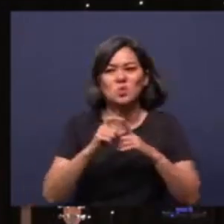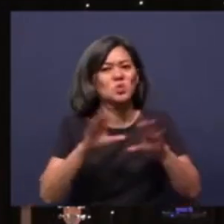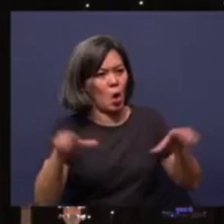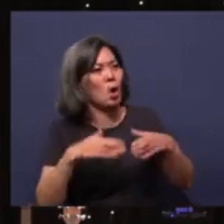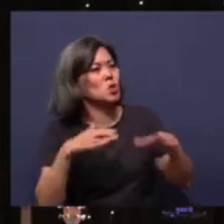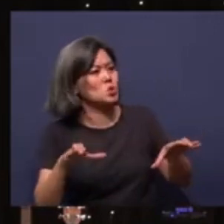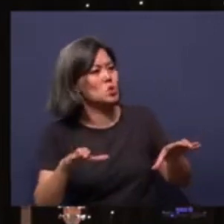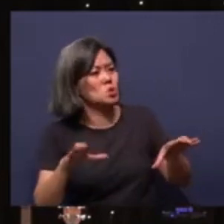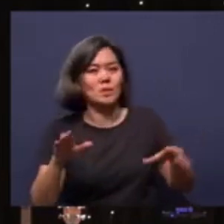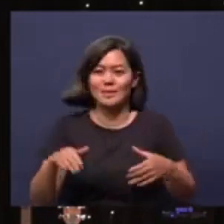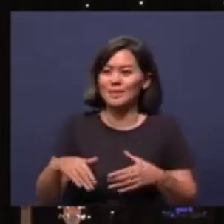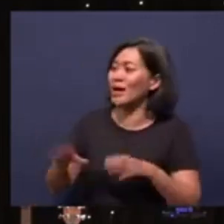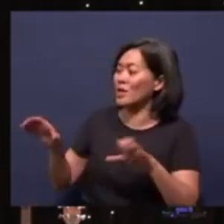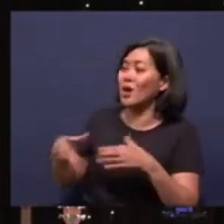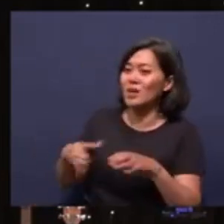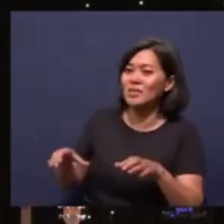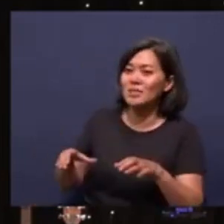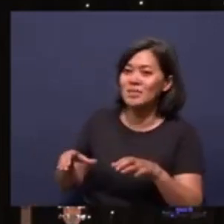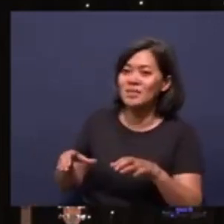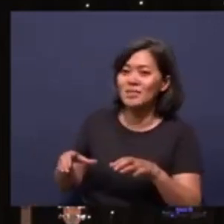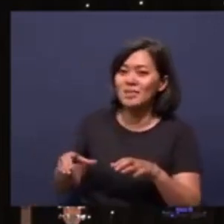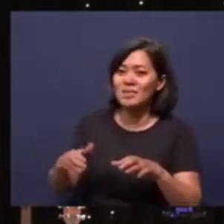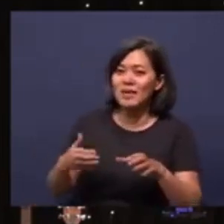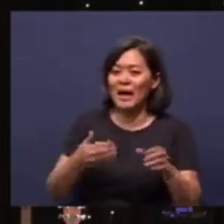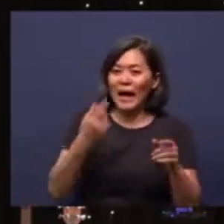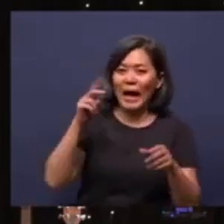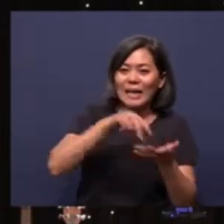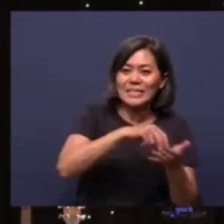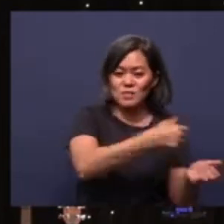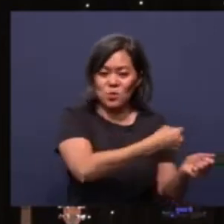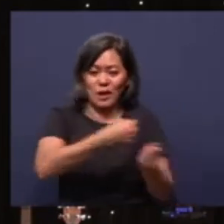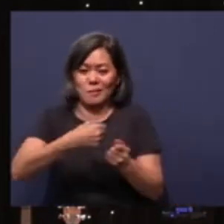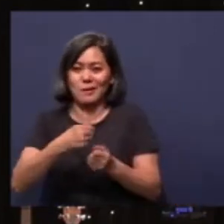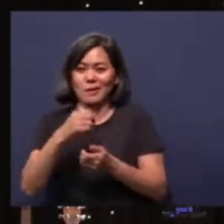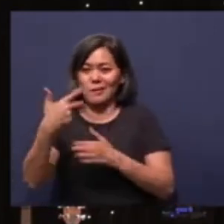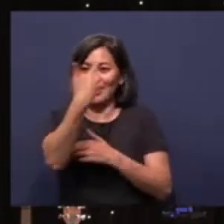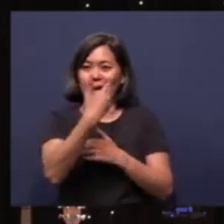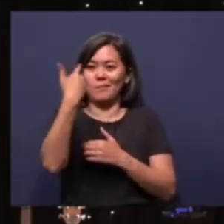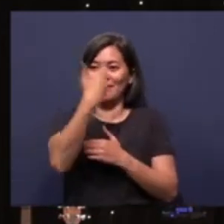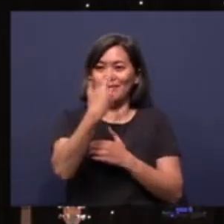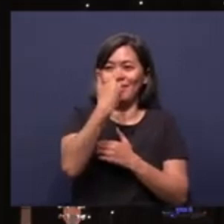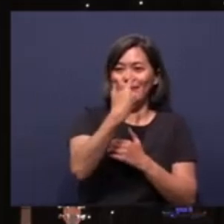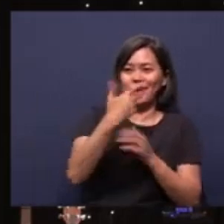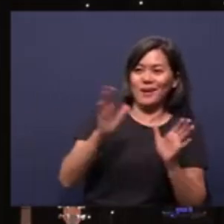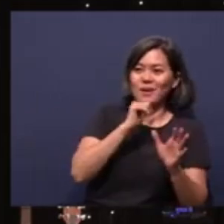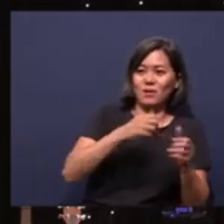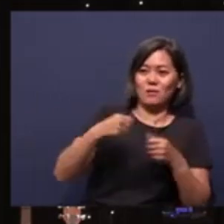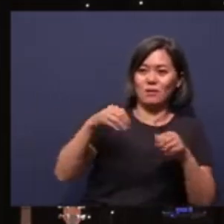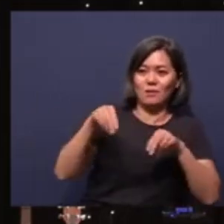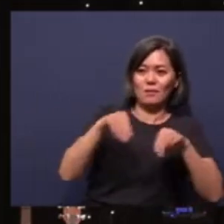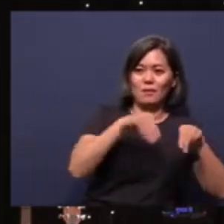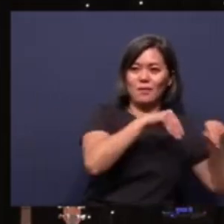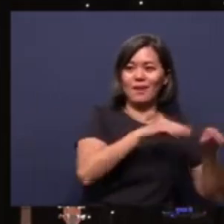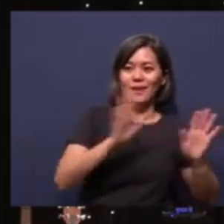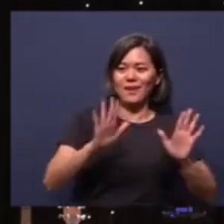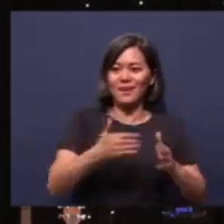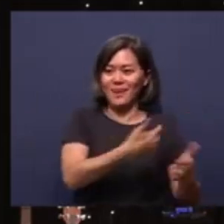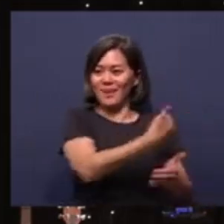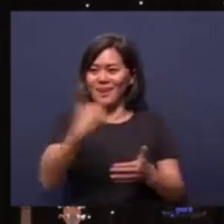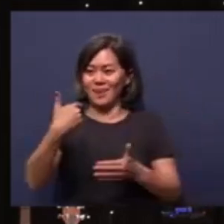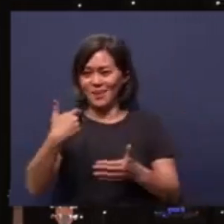Concert. Okay, singing concert. Sorry, I need you to stand here for the camera. Oh, oh, oh, okay. Yes, yes. Now talk about the concert. Okay.